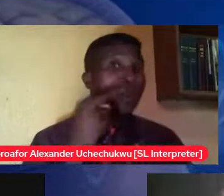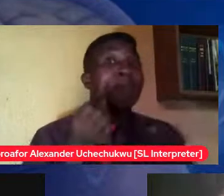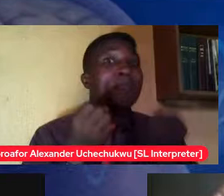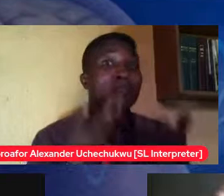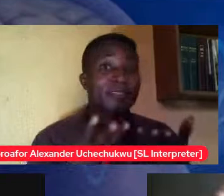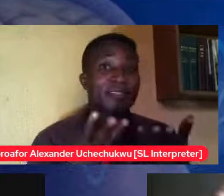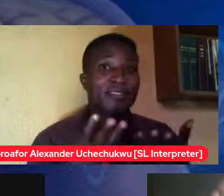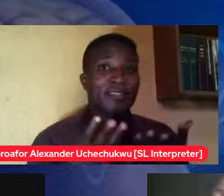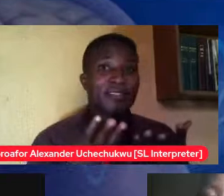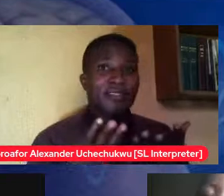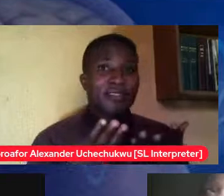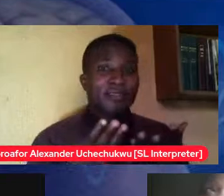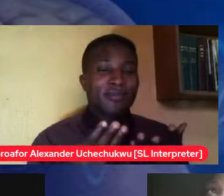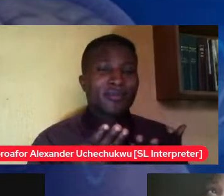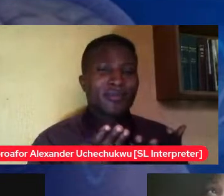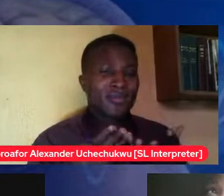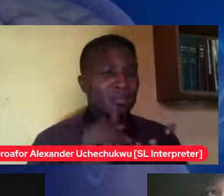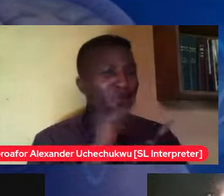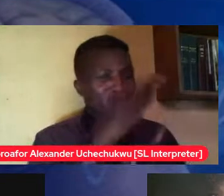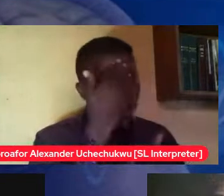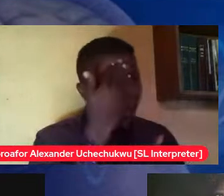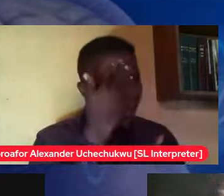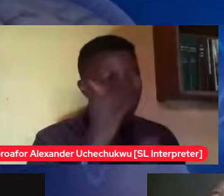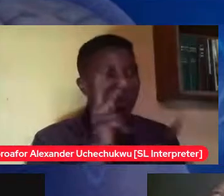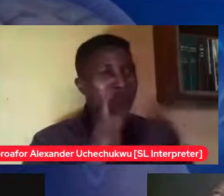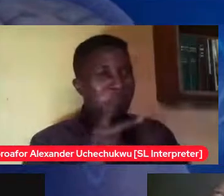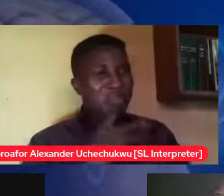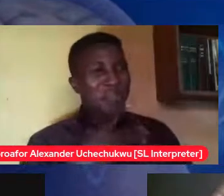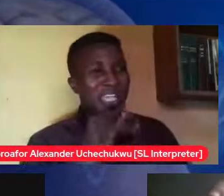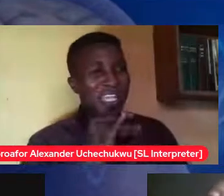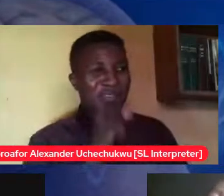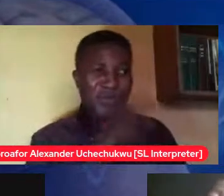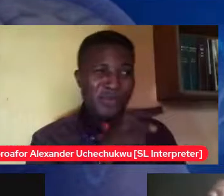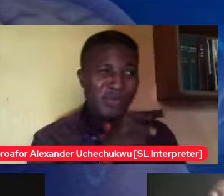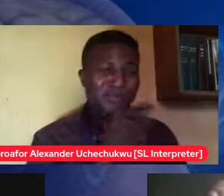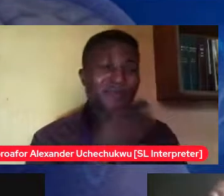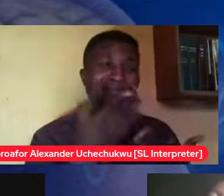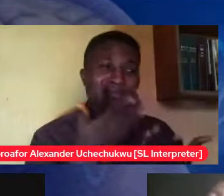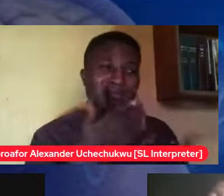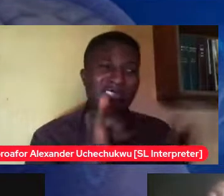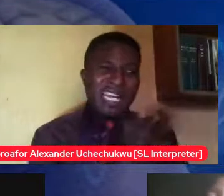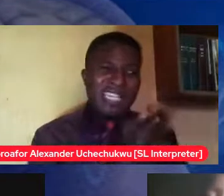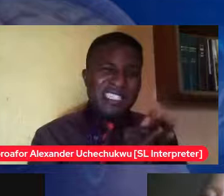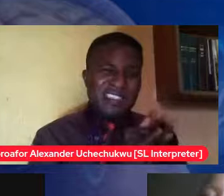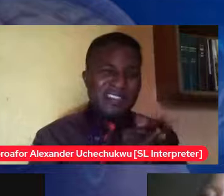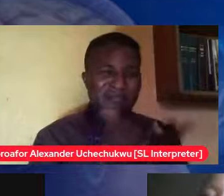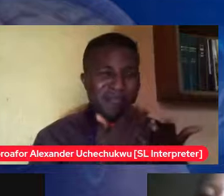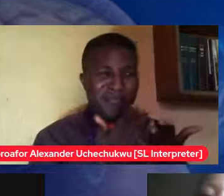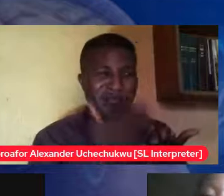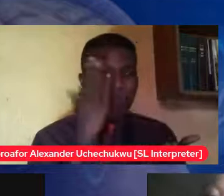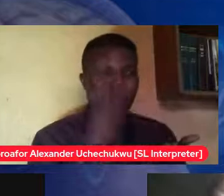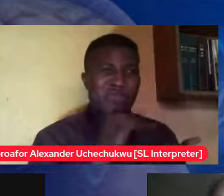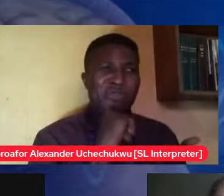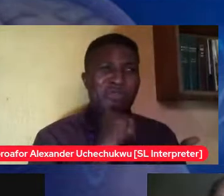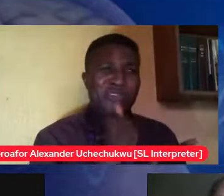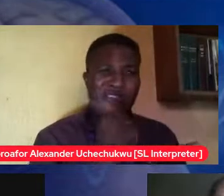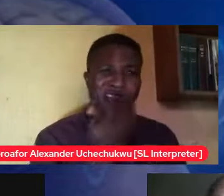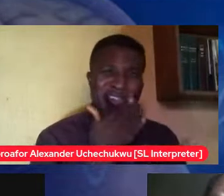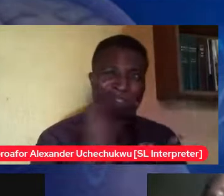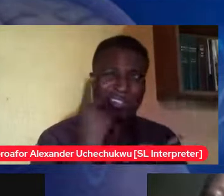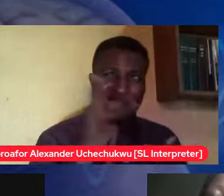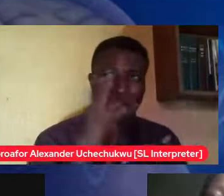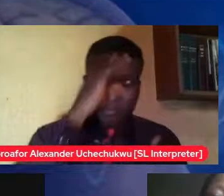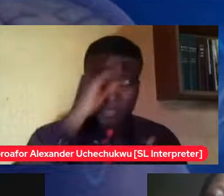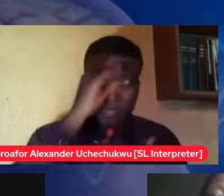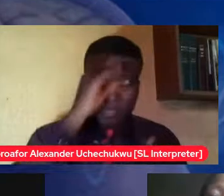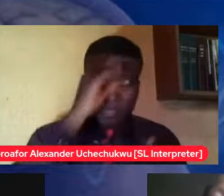so it's not people like you let me try and translate so it's not people like you that will be being pqo so any man that just says is